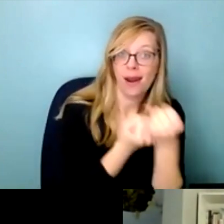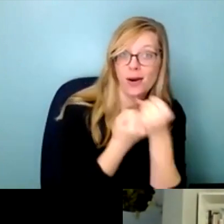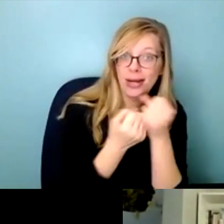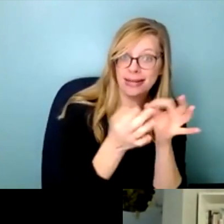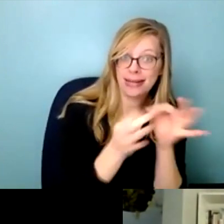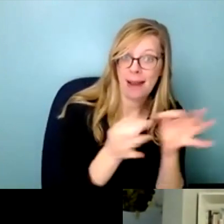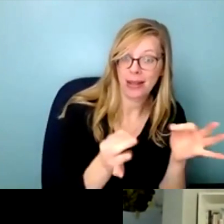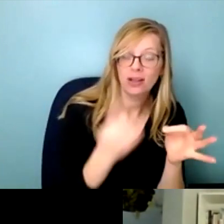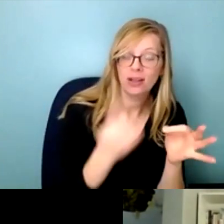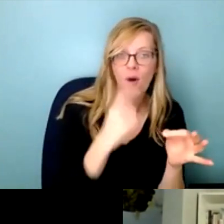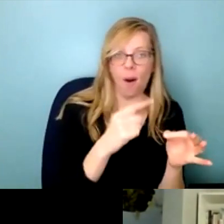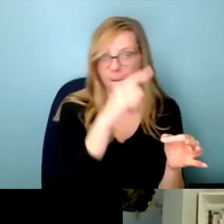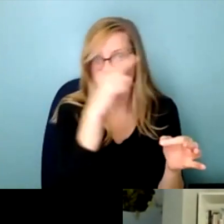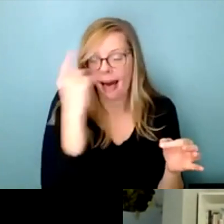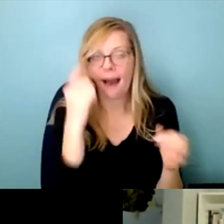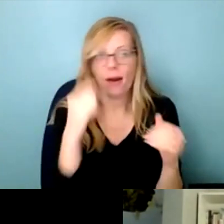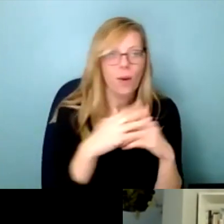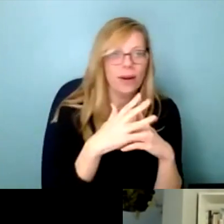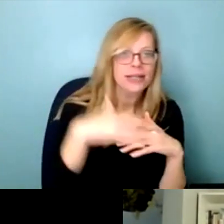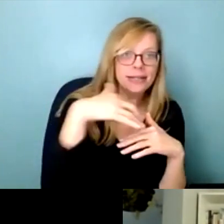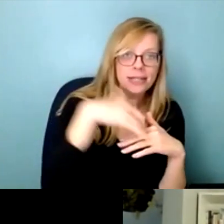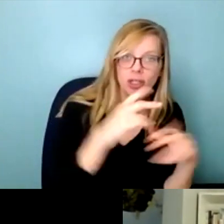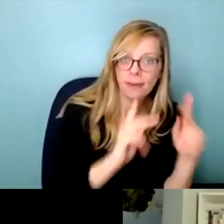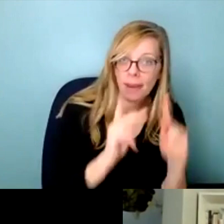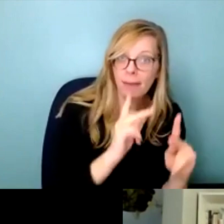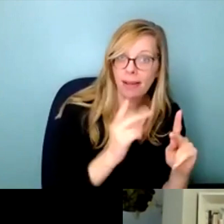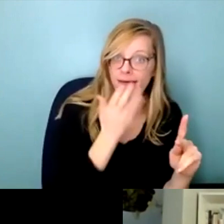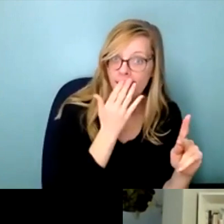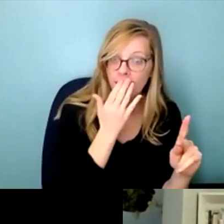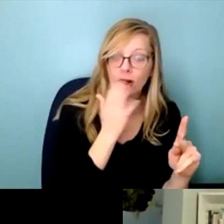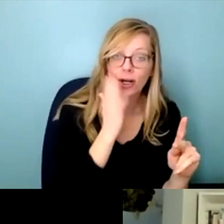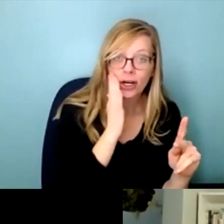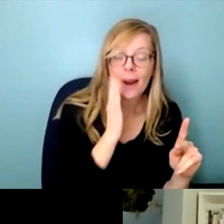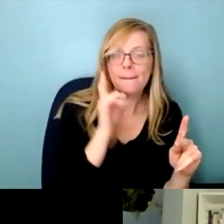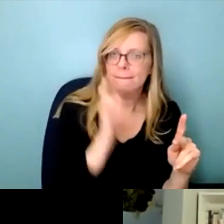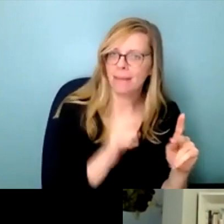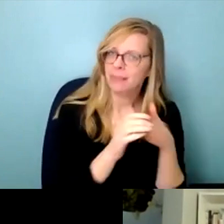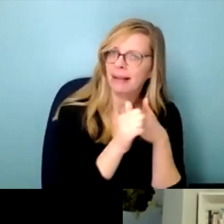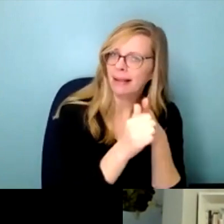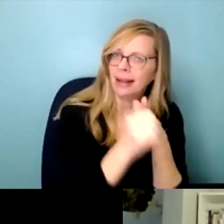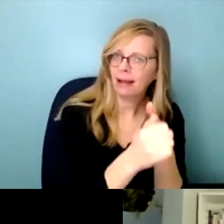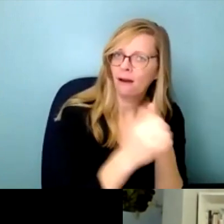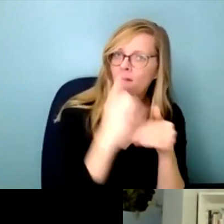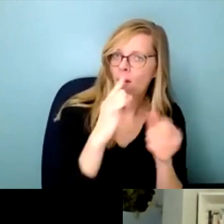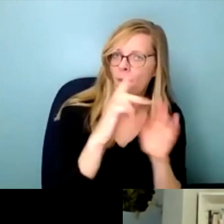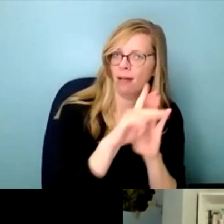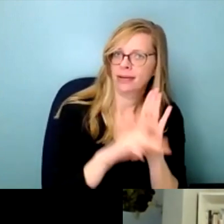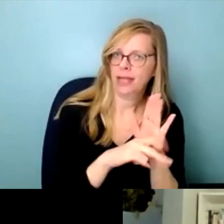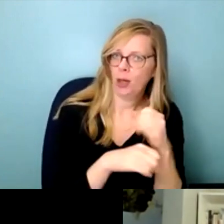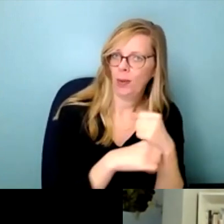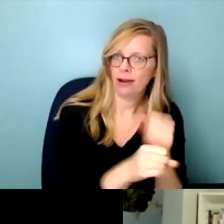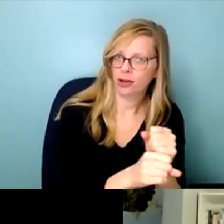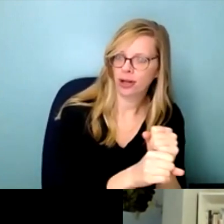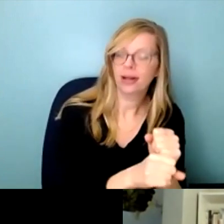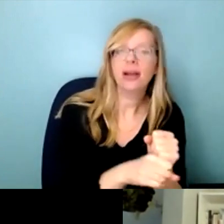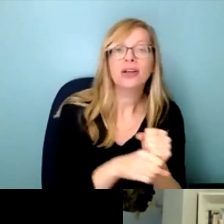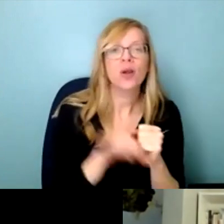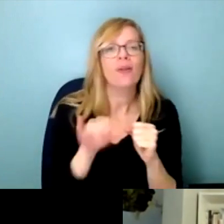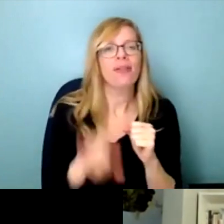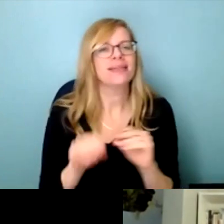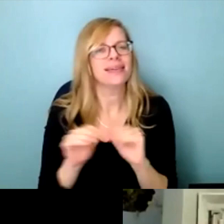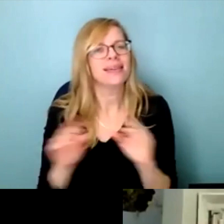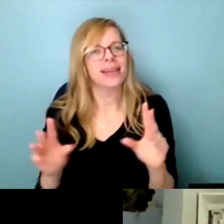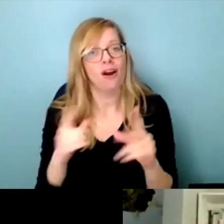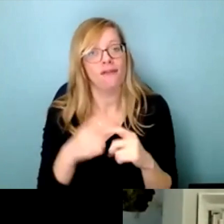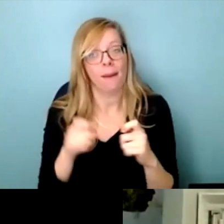people of color need to be leading in terms of policy creation. Um, so it's really clear, I think from those words that public policy can be